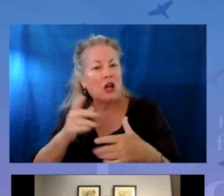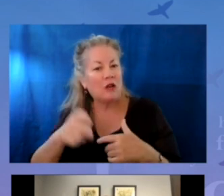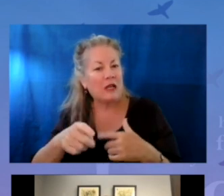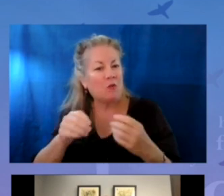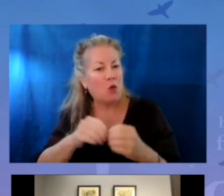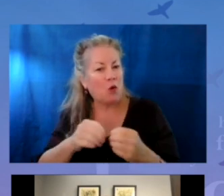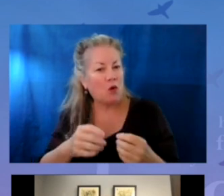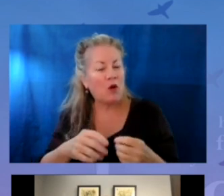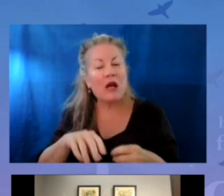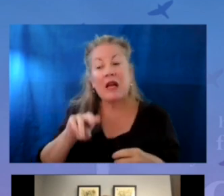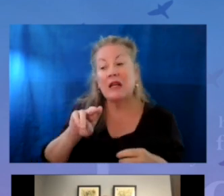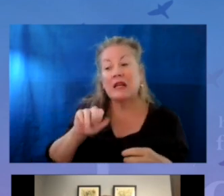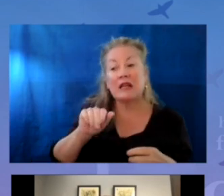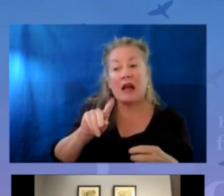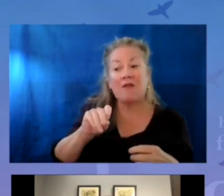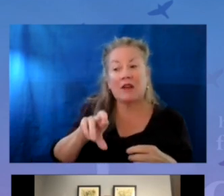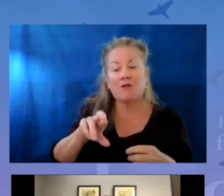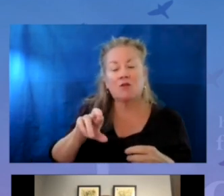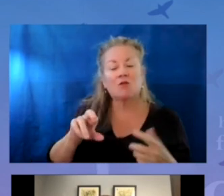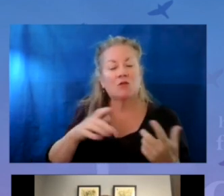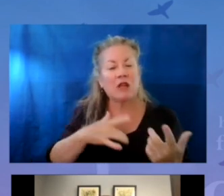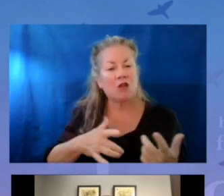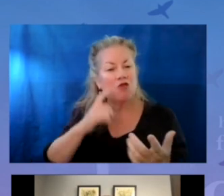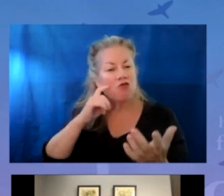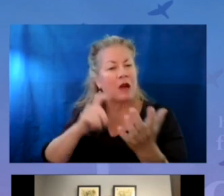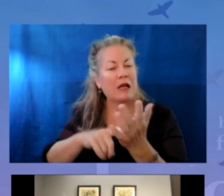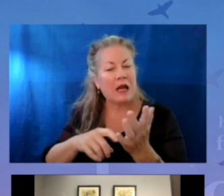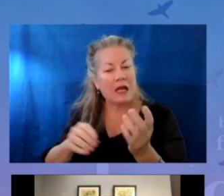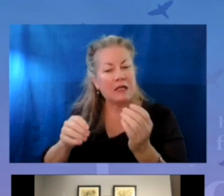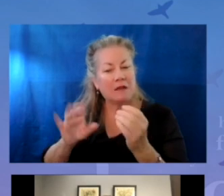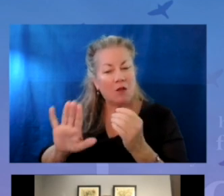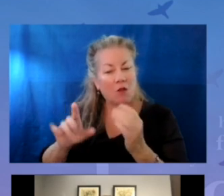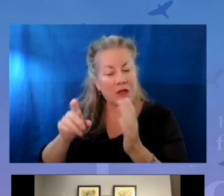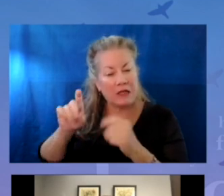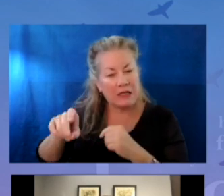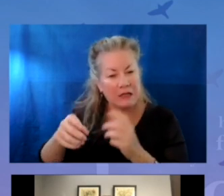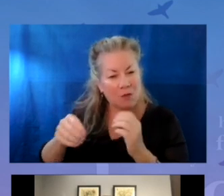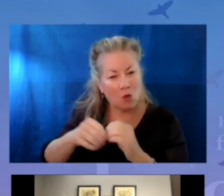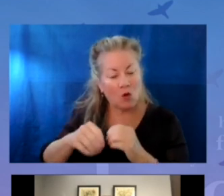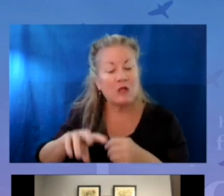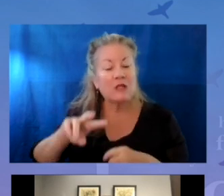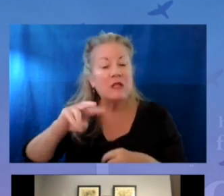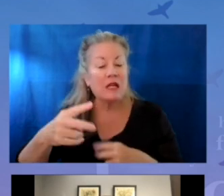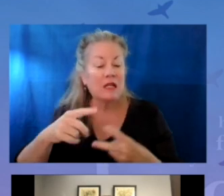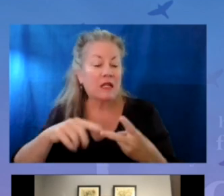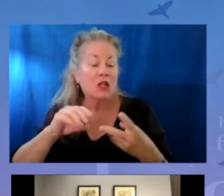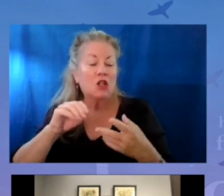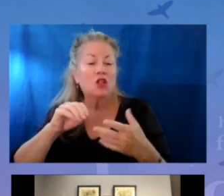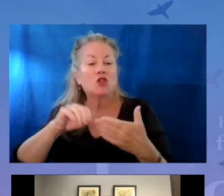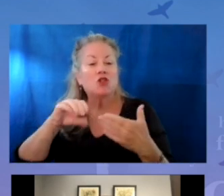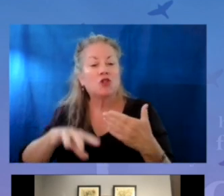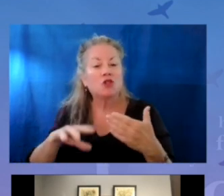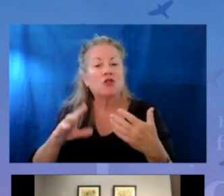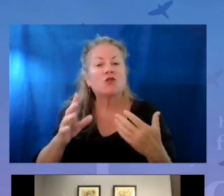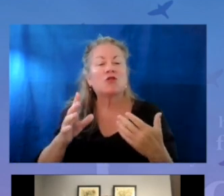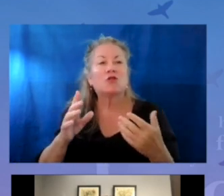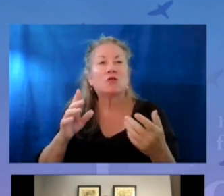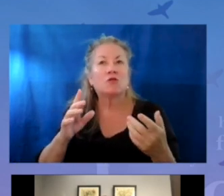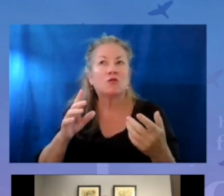navigators were more likely to recognize those needs. And secondly, students and their families were in changing